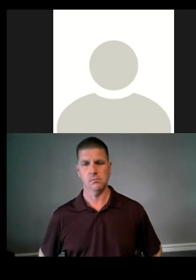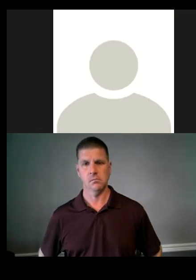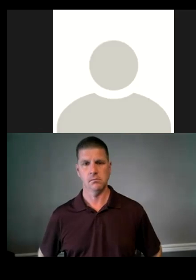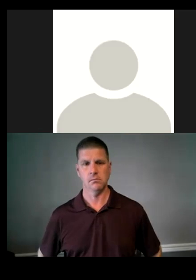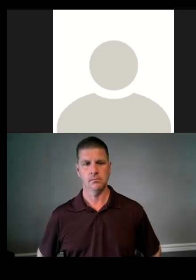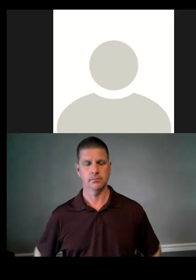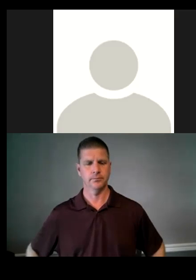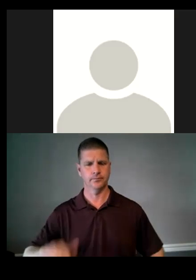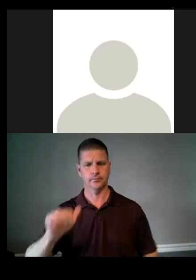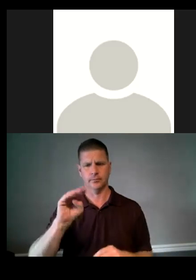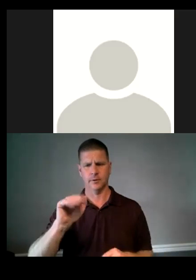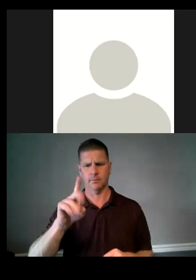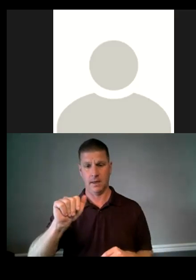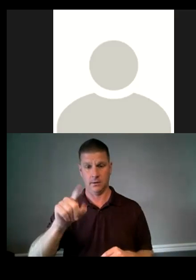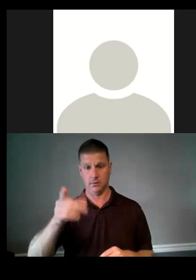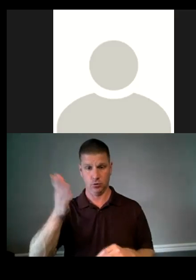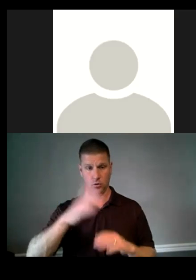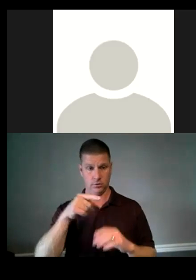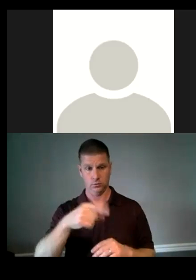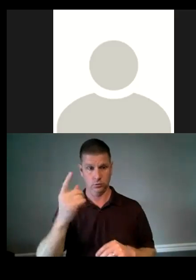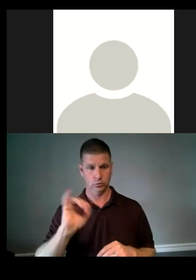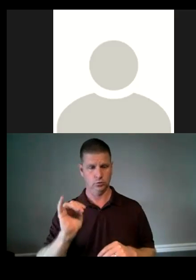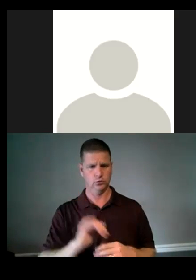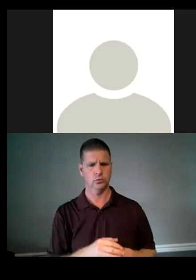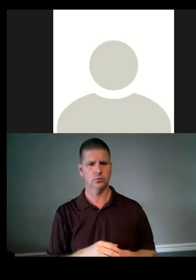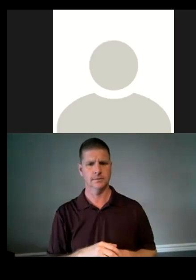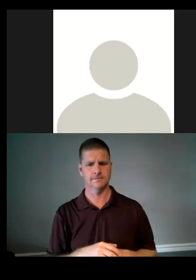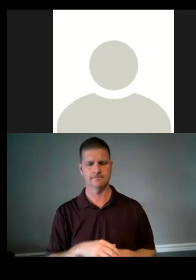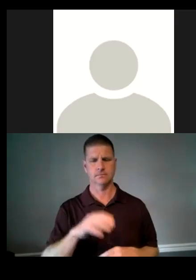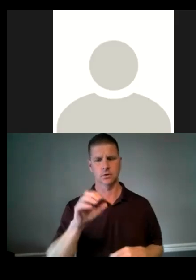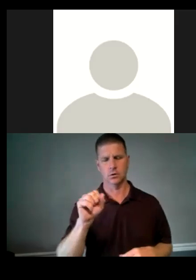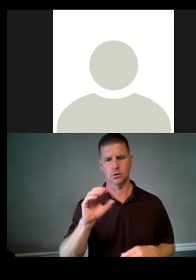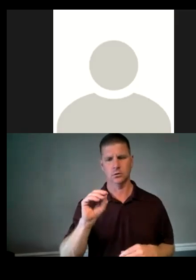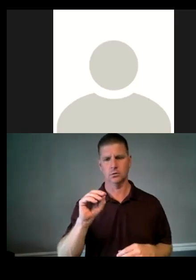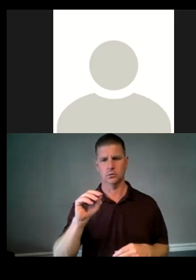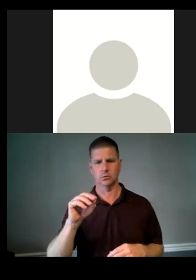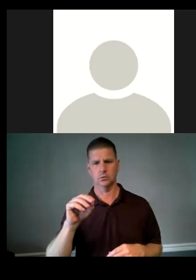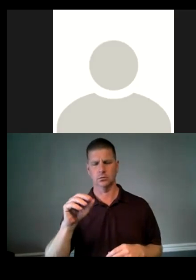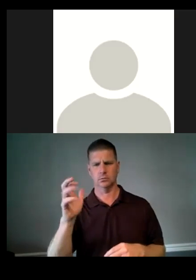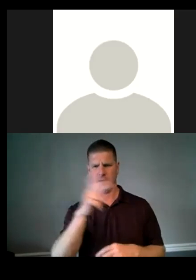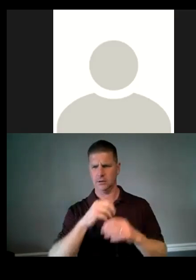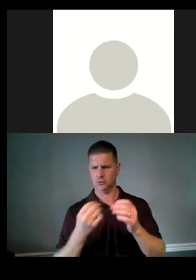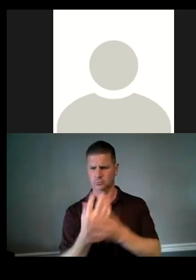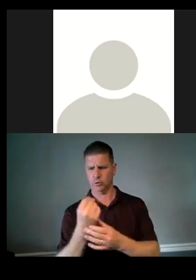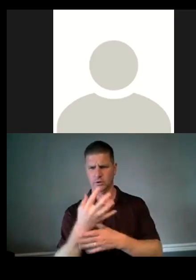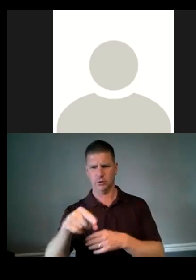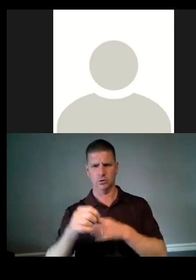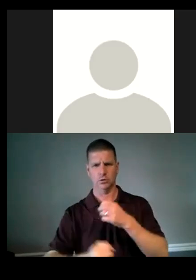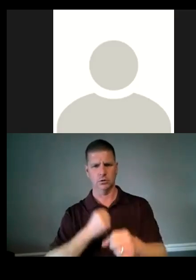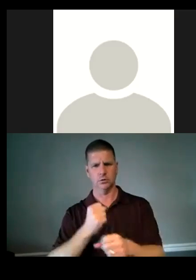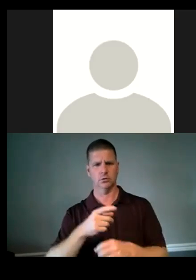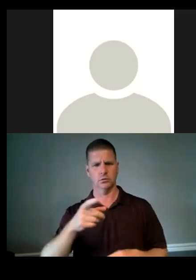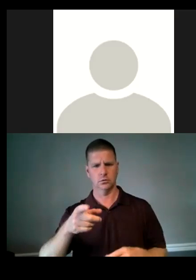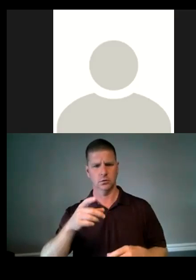Amanda, you're going to present on this one too? Yes. Um, so, back in spring of this year, Casa San Jose